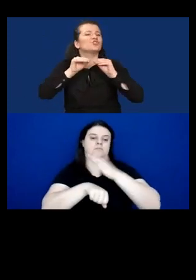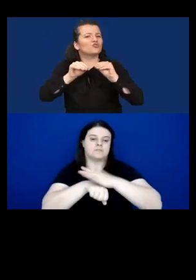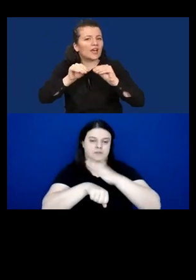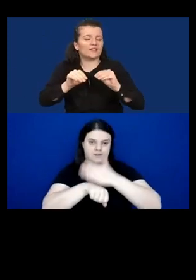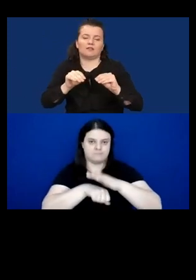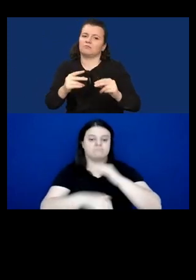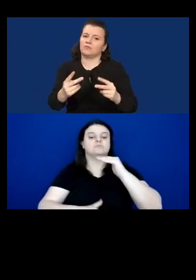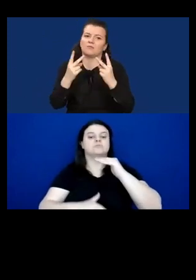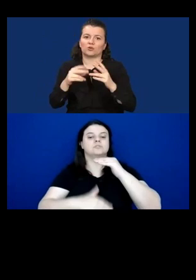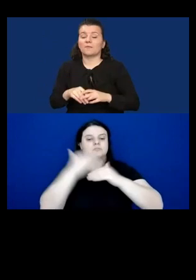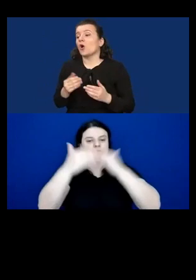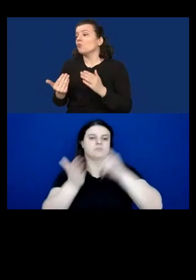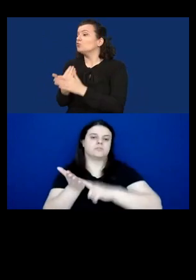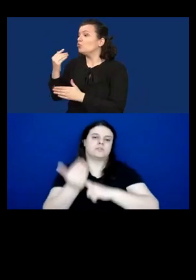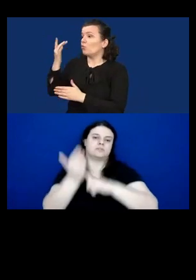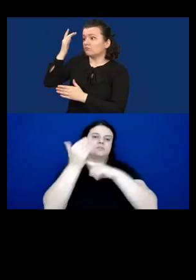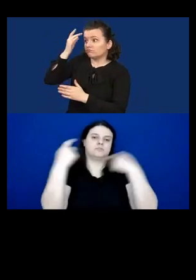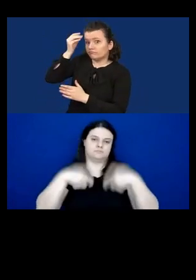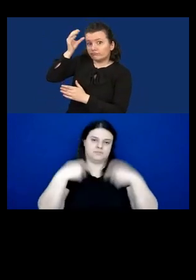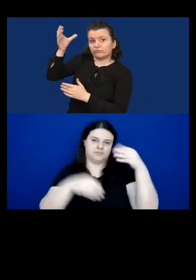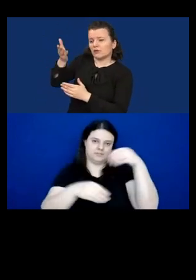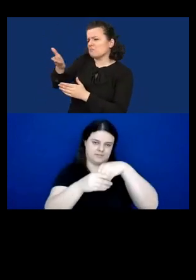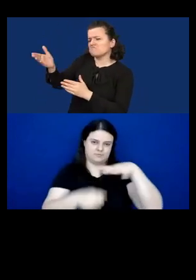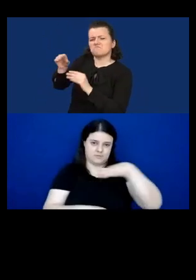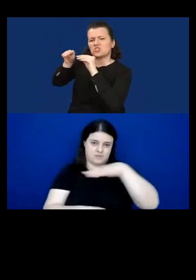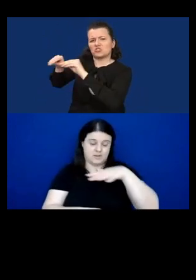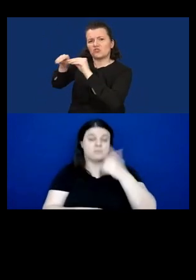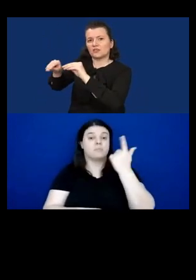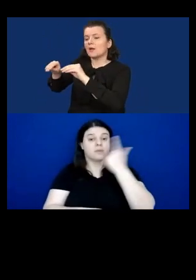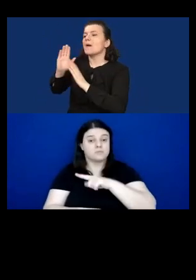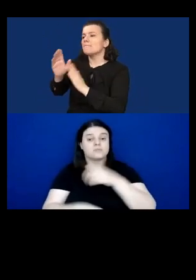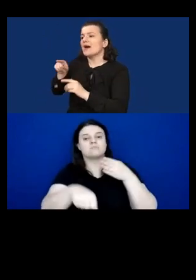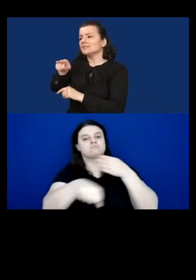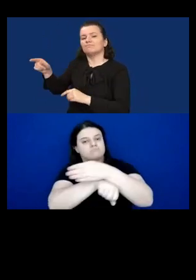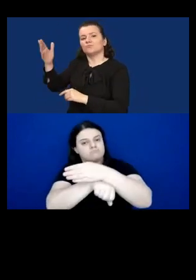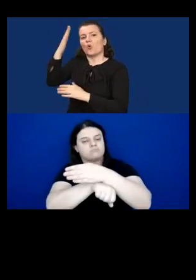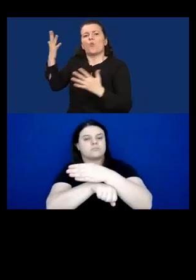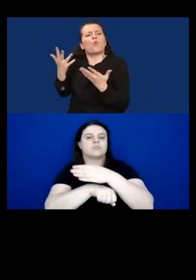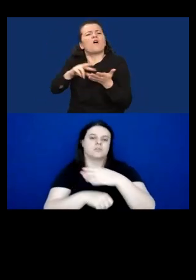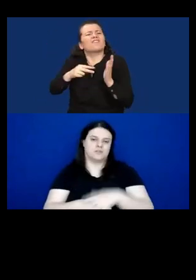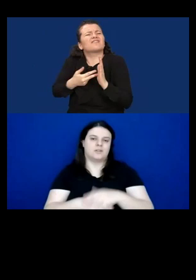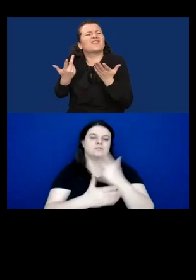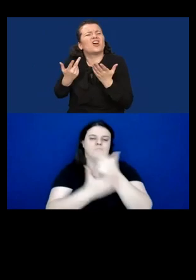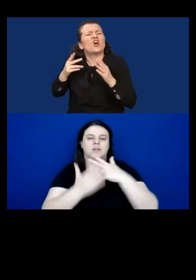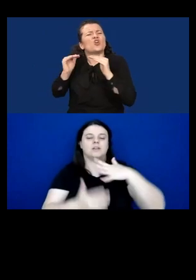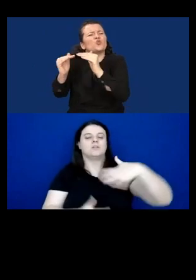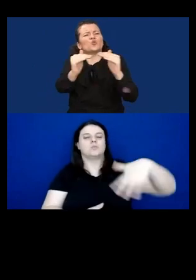technology developers, are ideally accessible universal design in